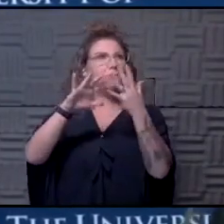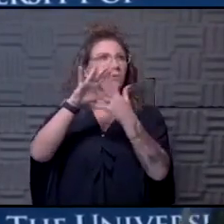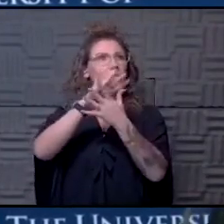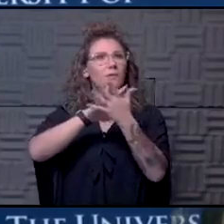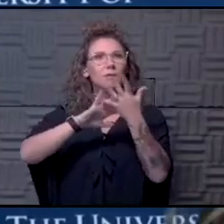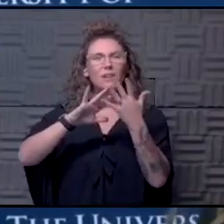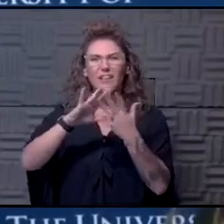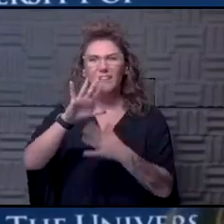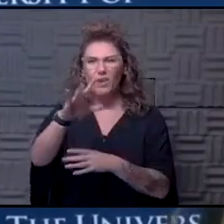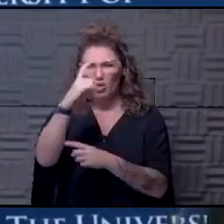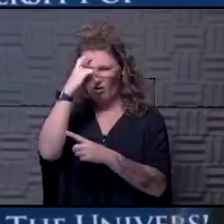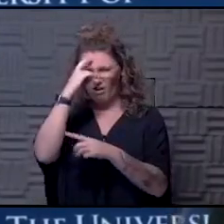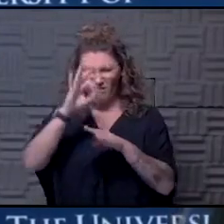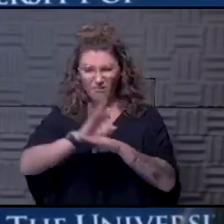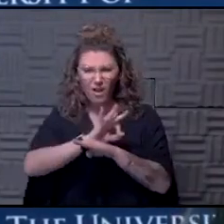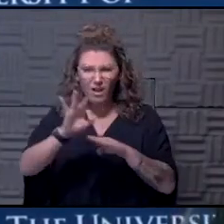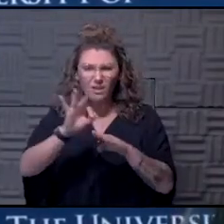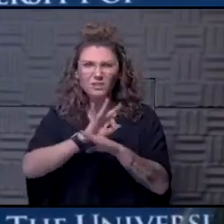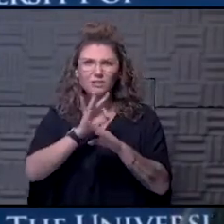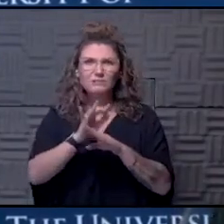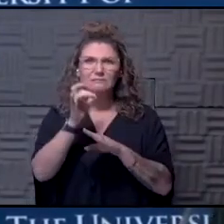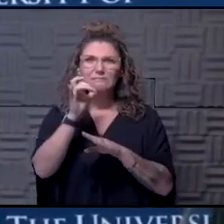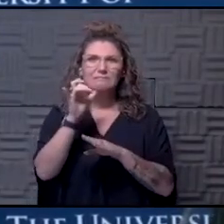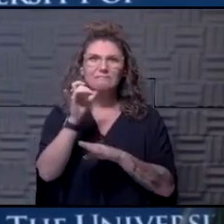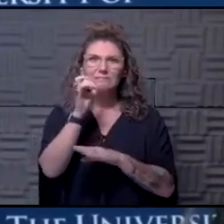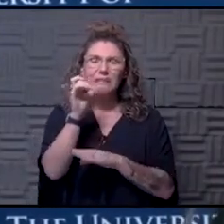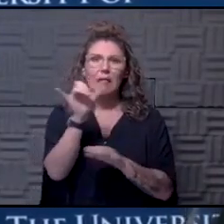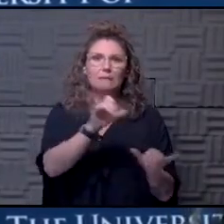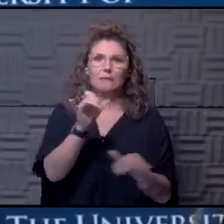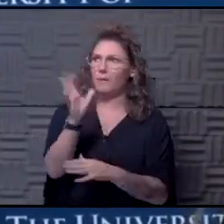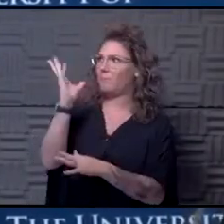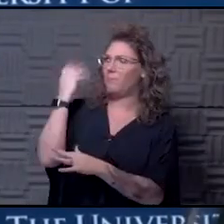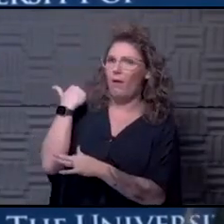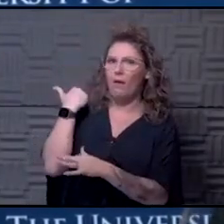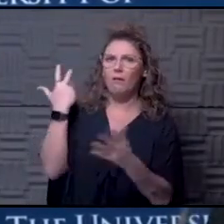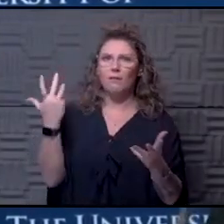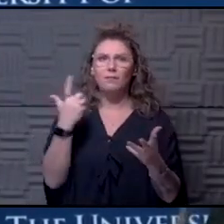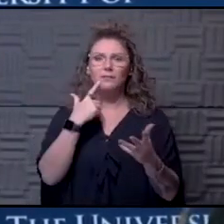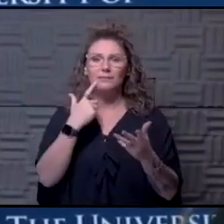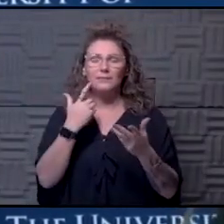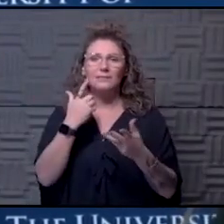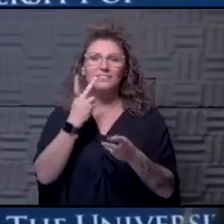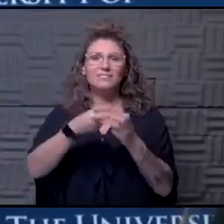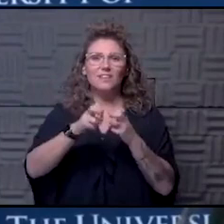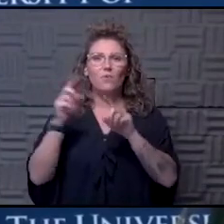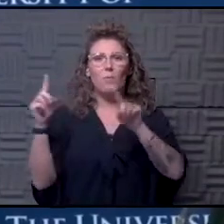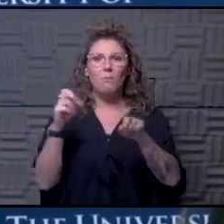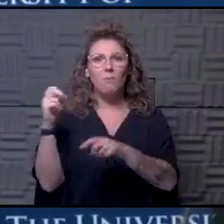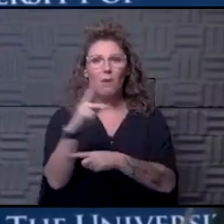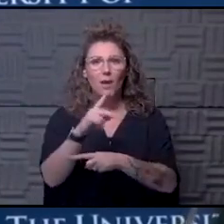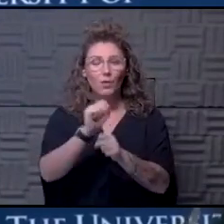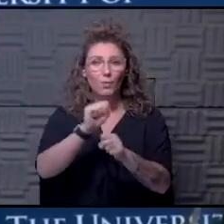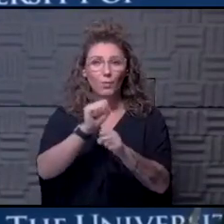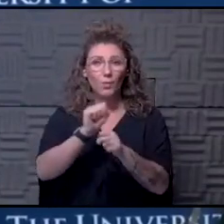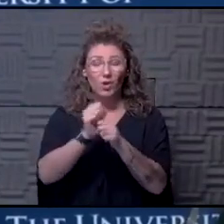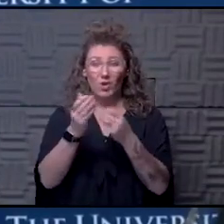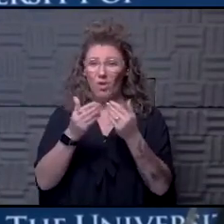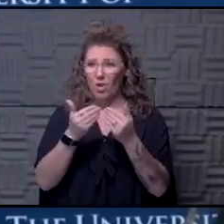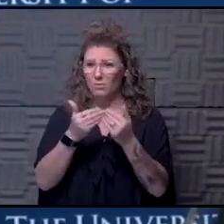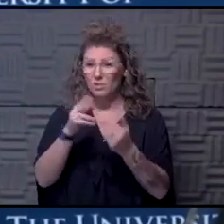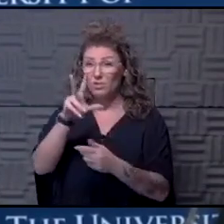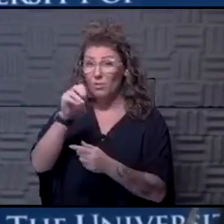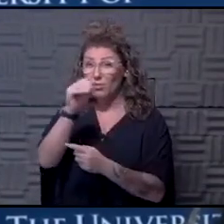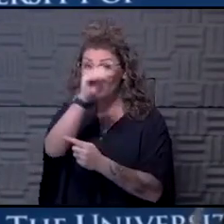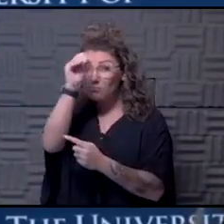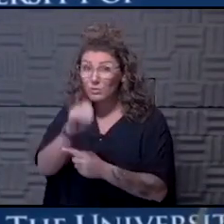cognitive, their brain is functioning like it should difficulty going back to work. I read a study where almost 30